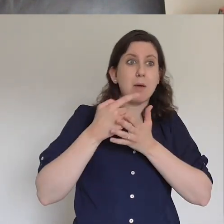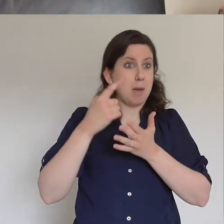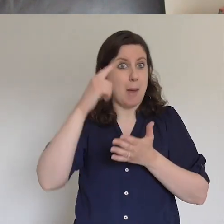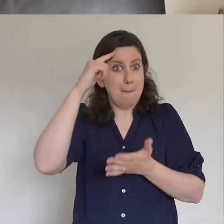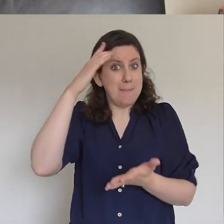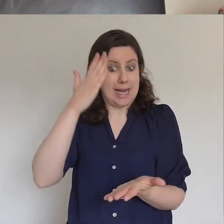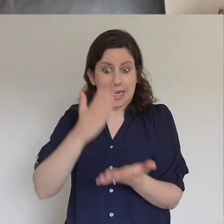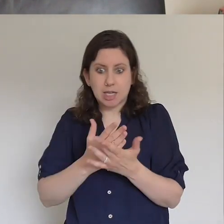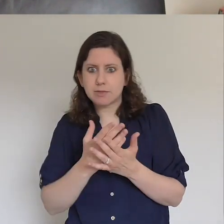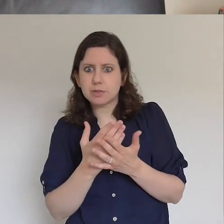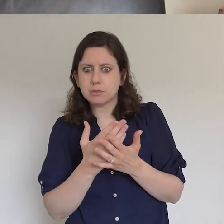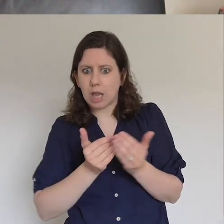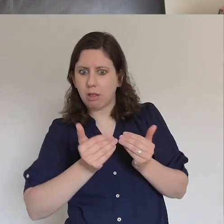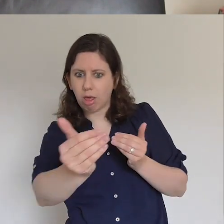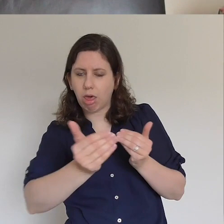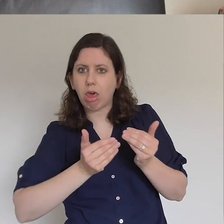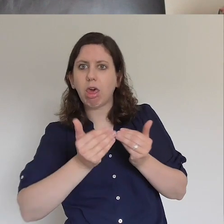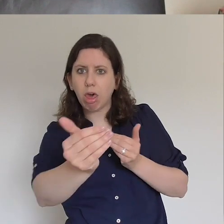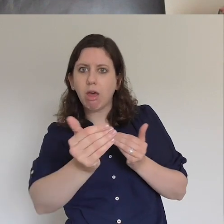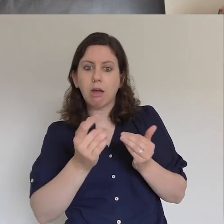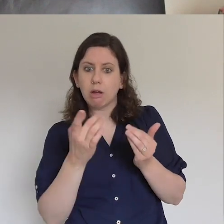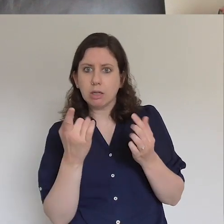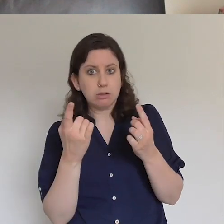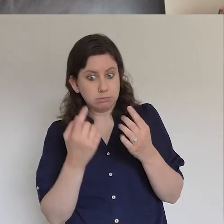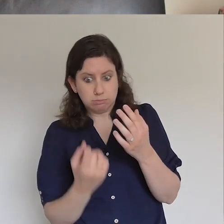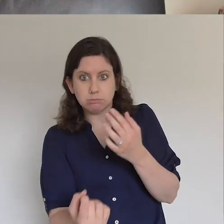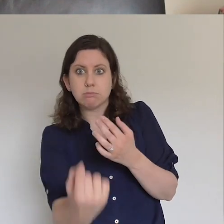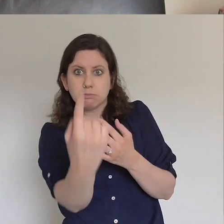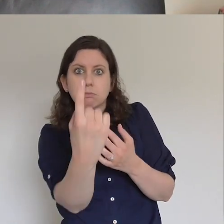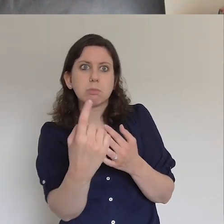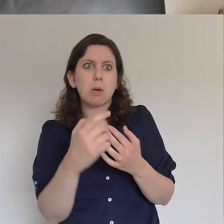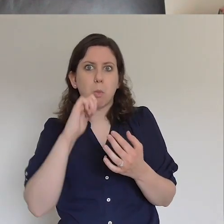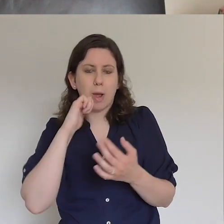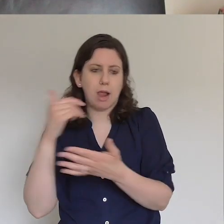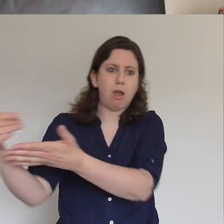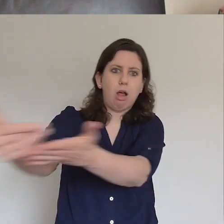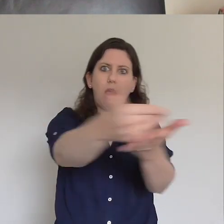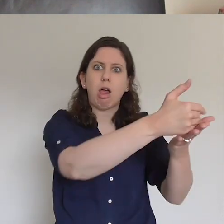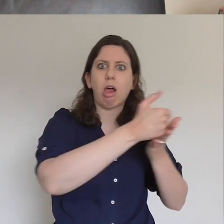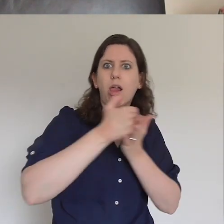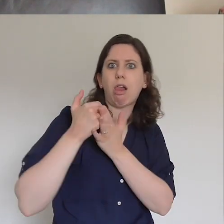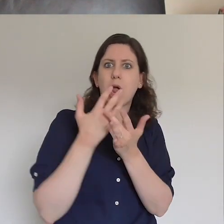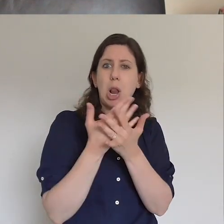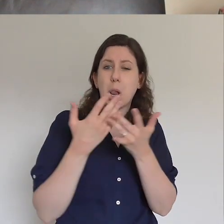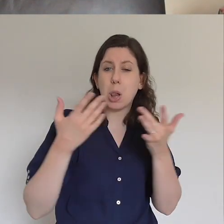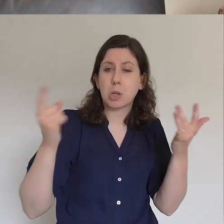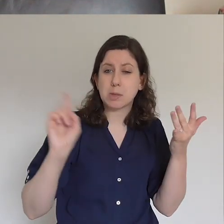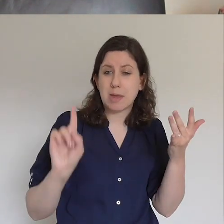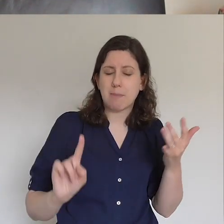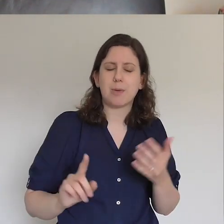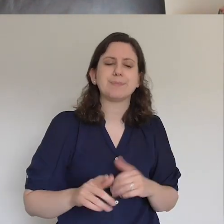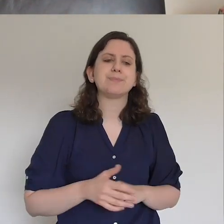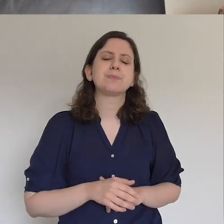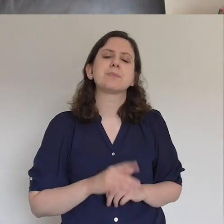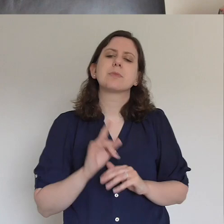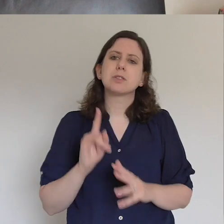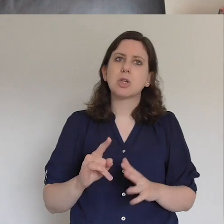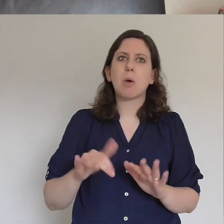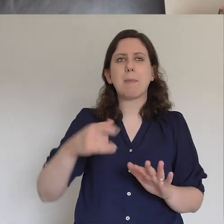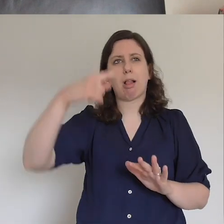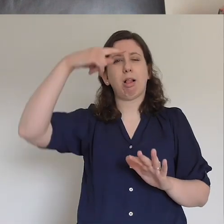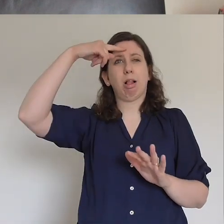to massive is going to happen so God has gone before us so we're just thinking yeah let's lift those people up before the Lord